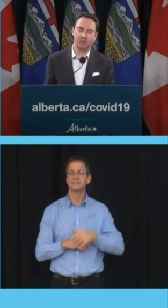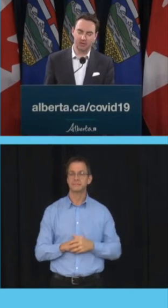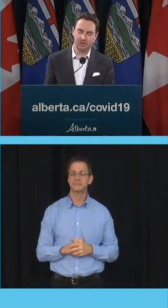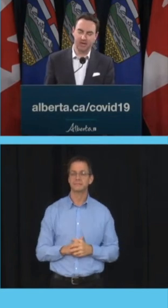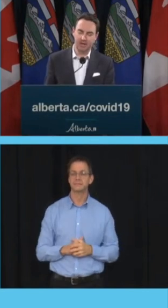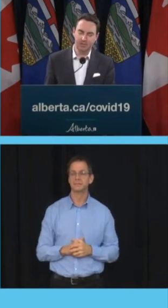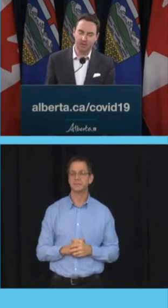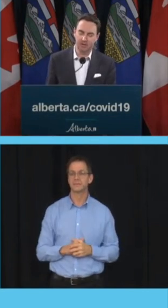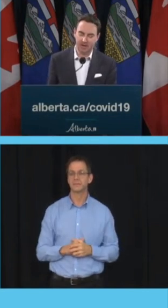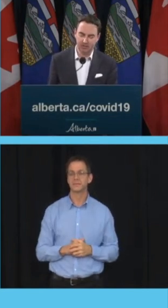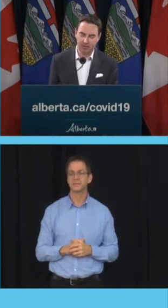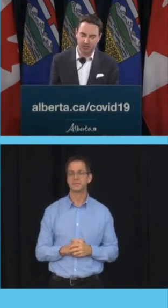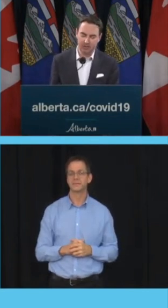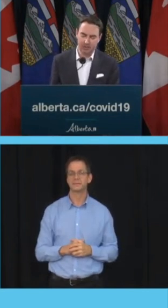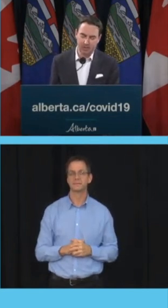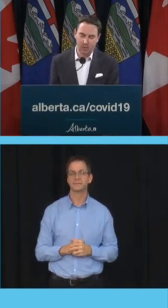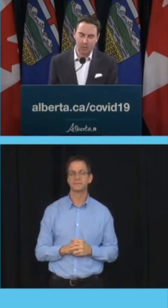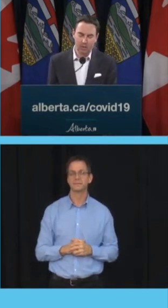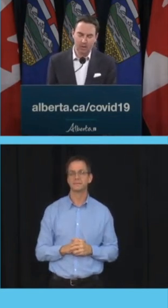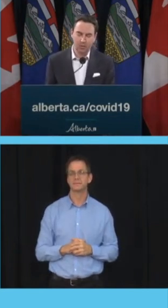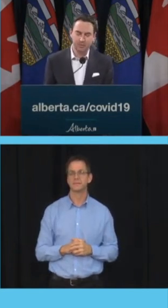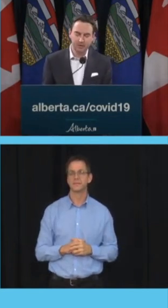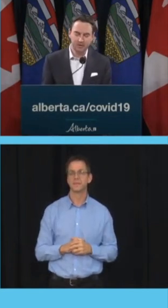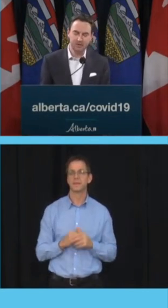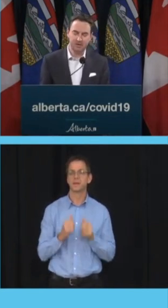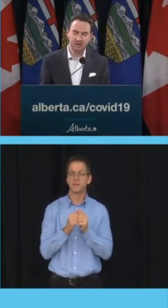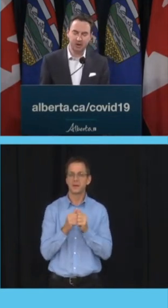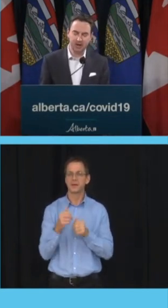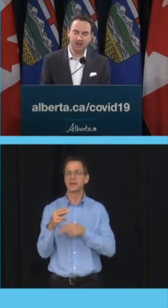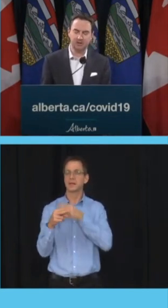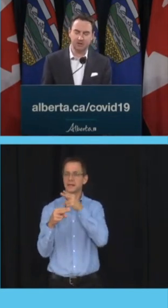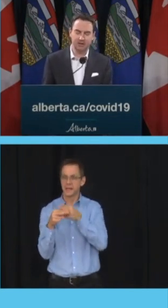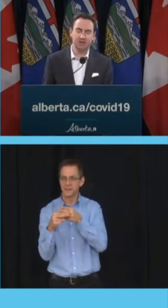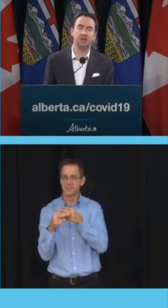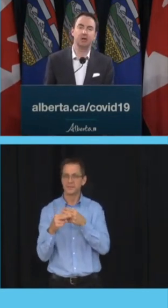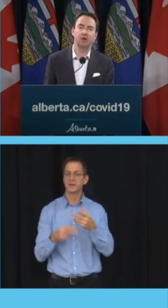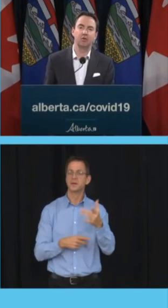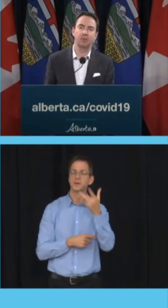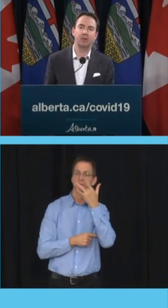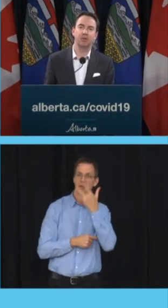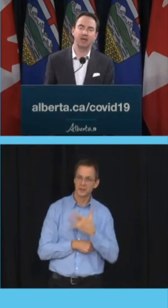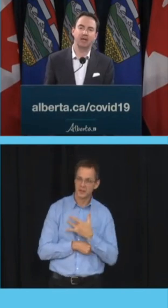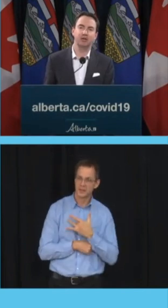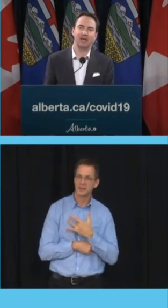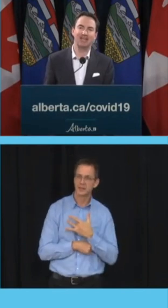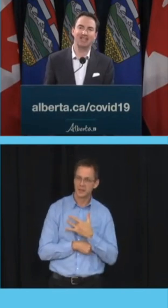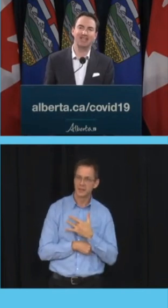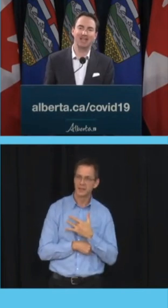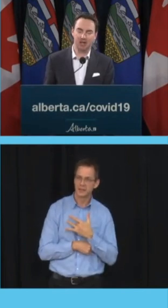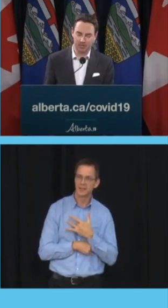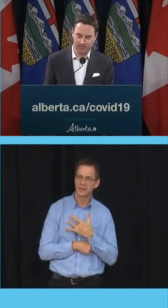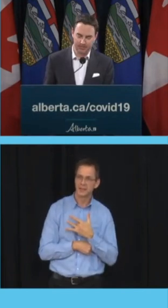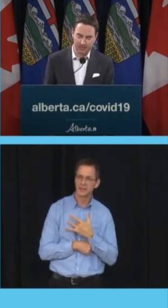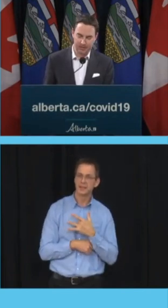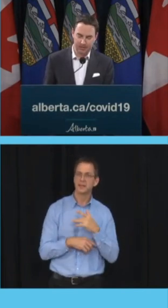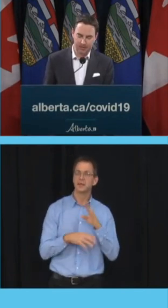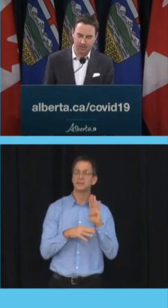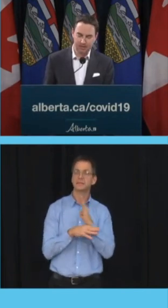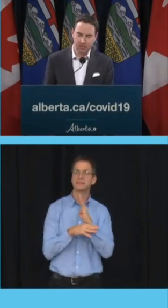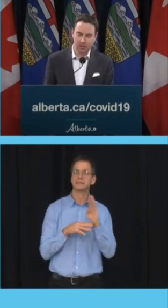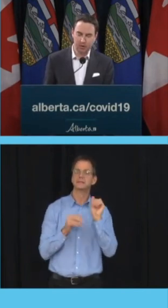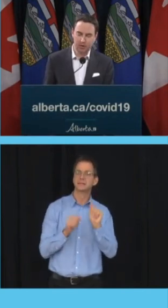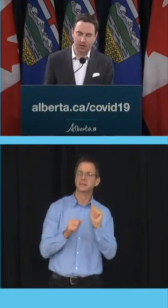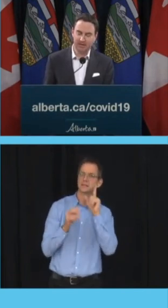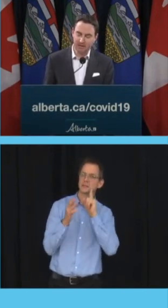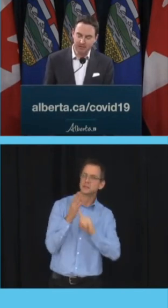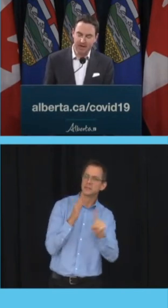will also display the person's name, date of birth, which businesses can then check against their ID for people age 18 and up.